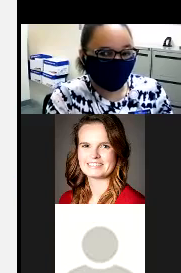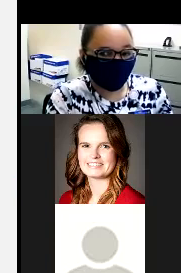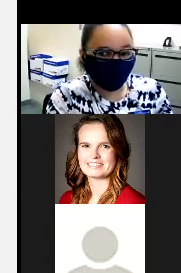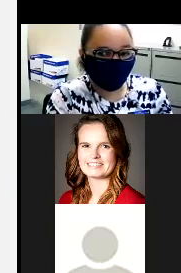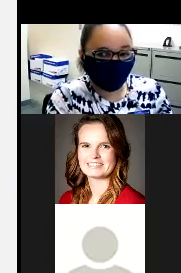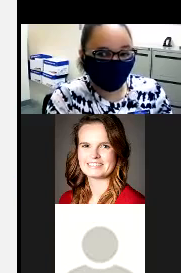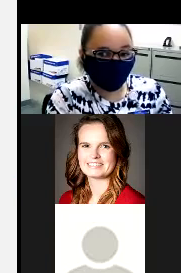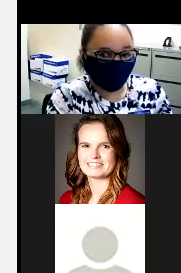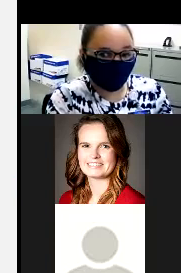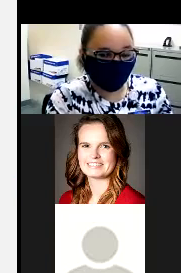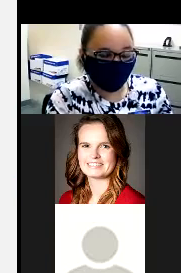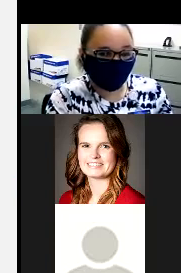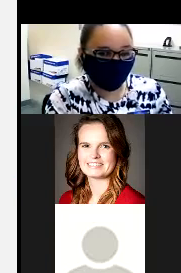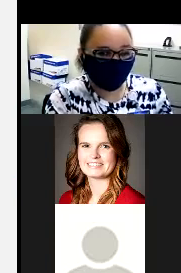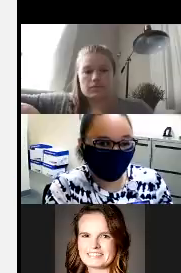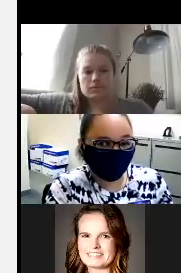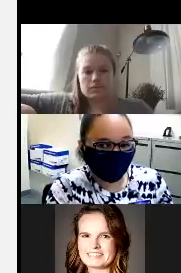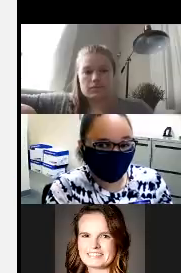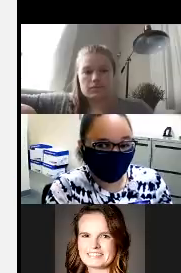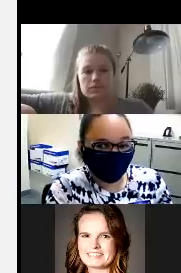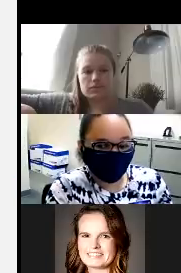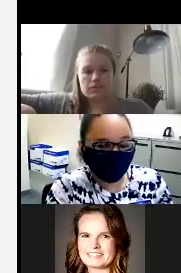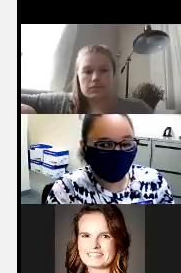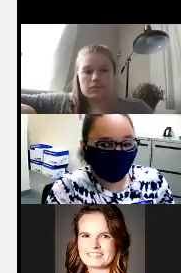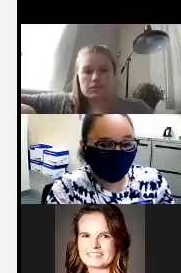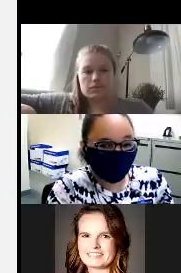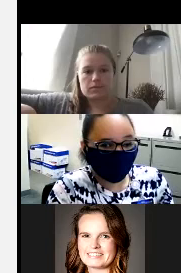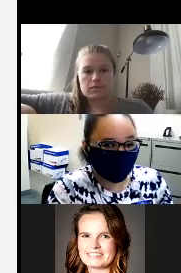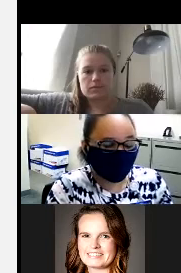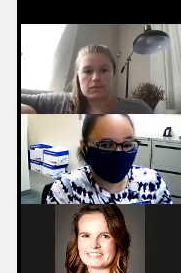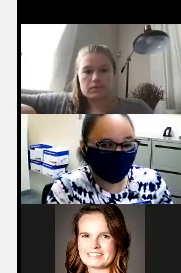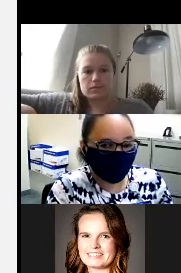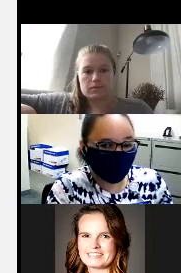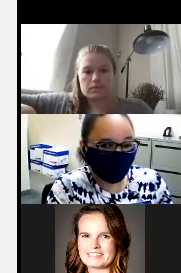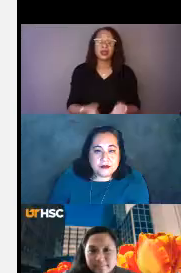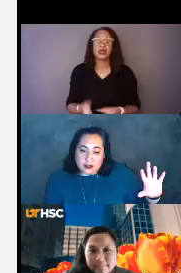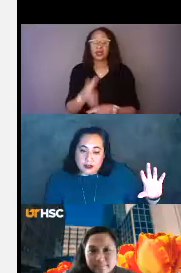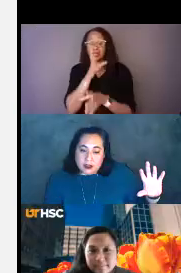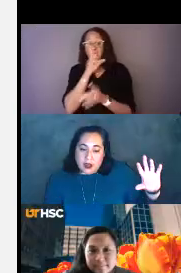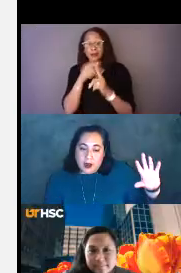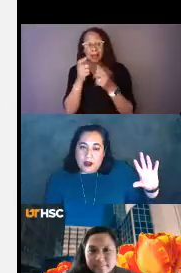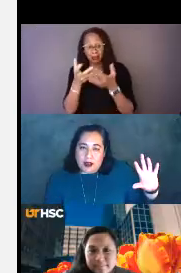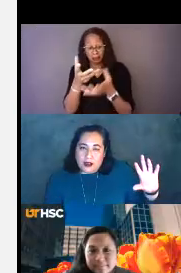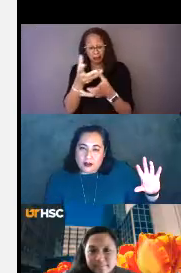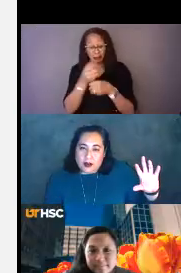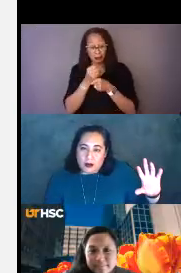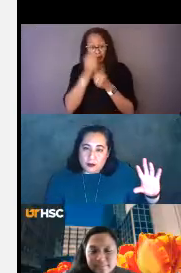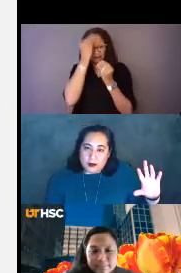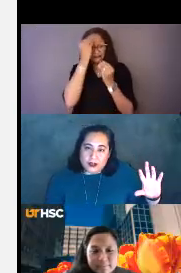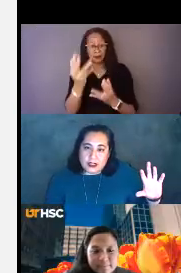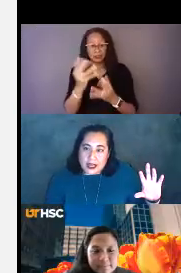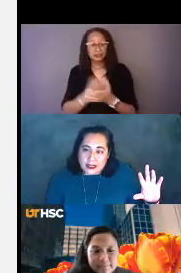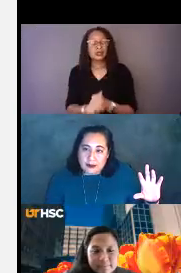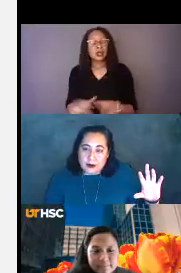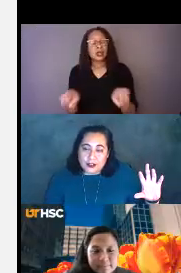So now I want to tell you how. So we talked about culture. We talked about how we got information. But also our